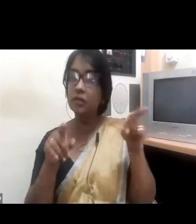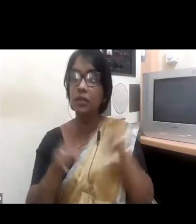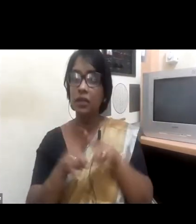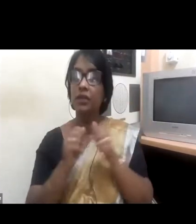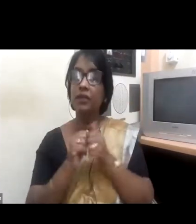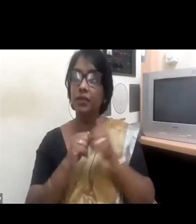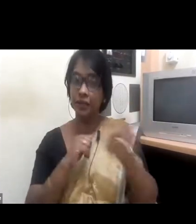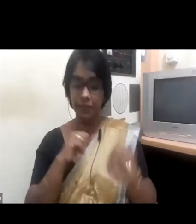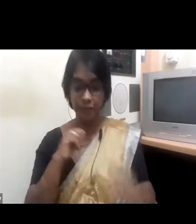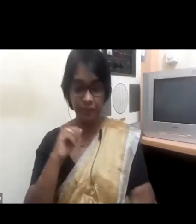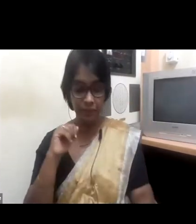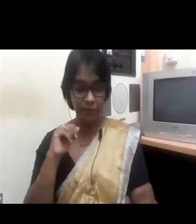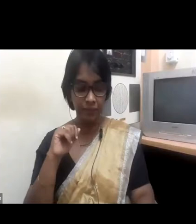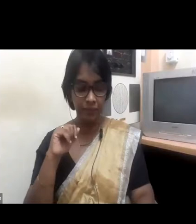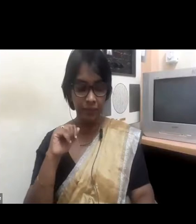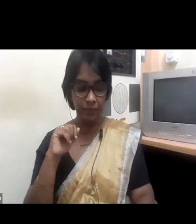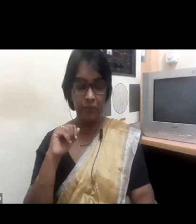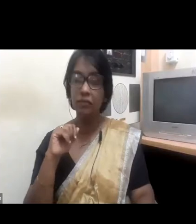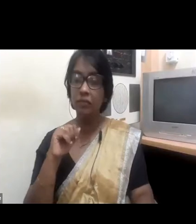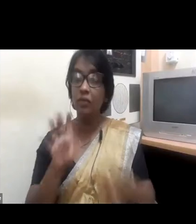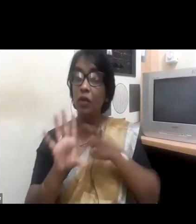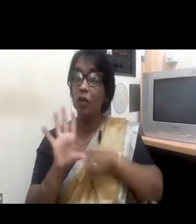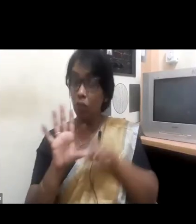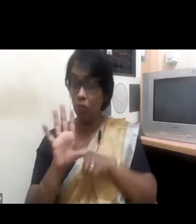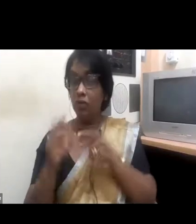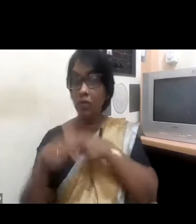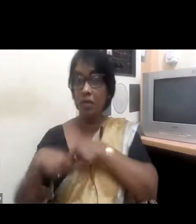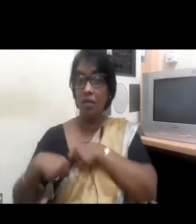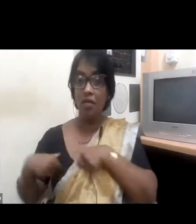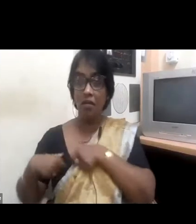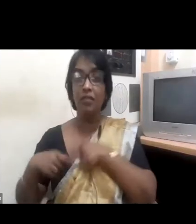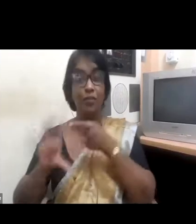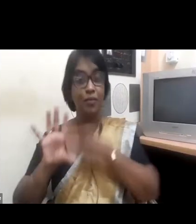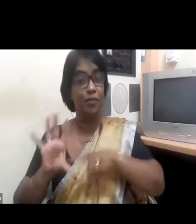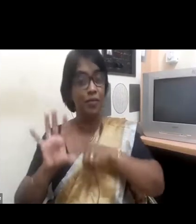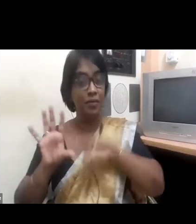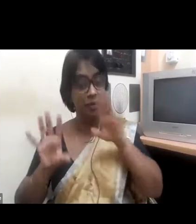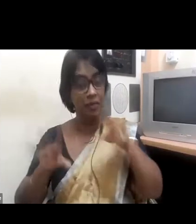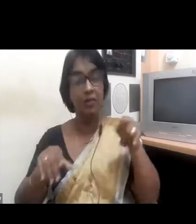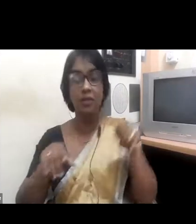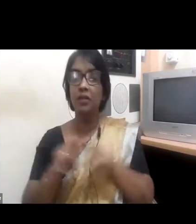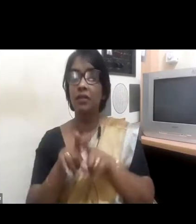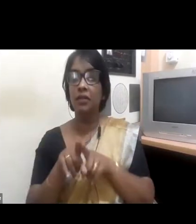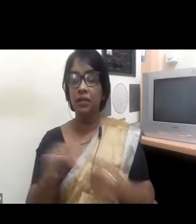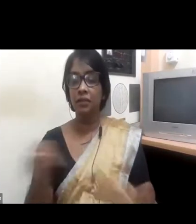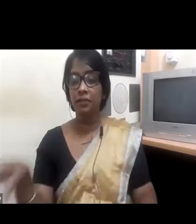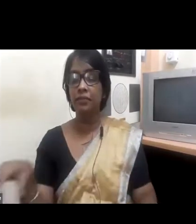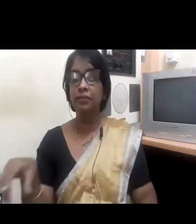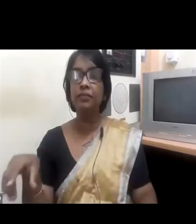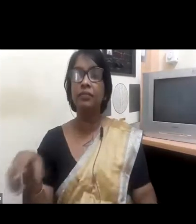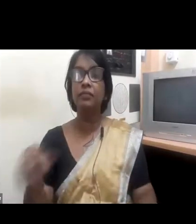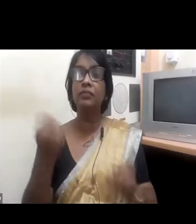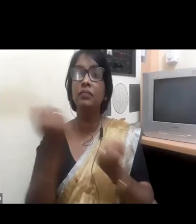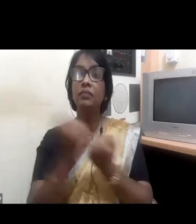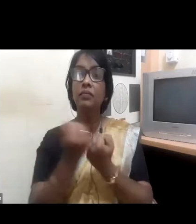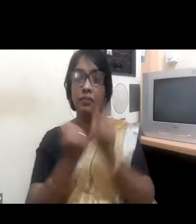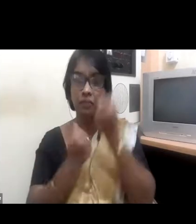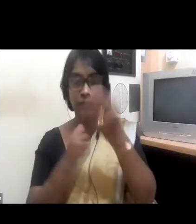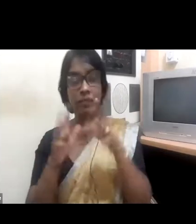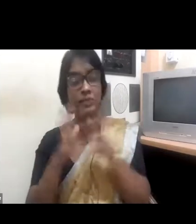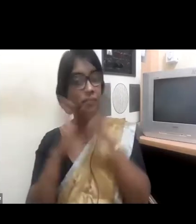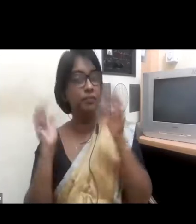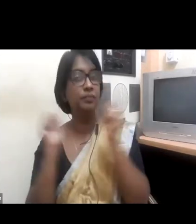and sponsors from senior VPs and about who sponsor high potential women can.